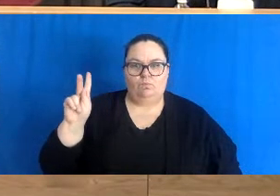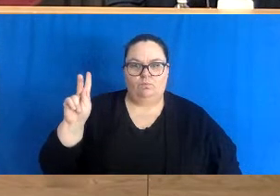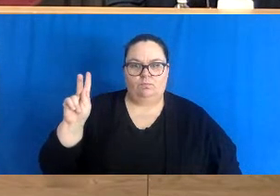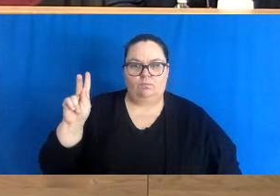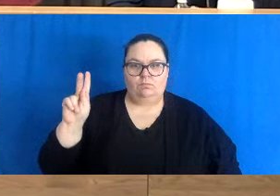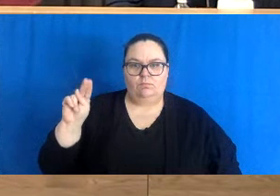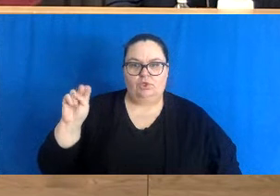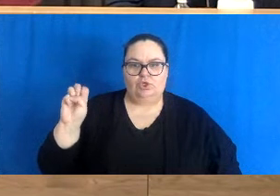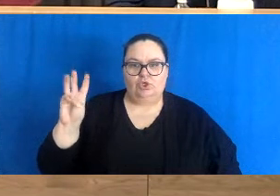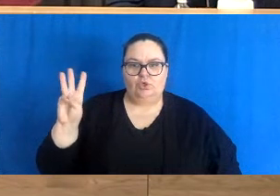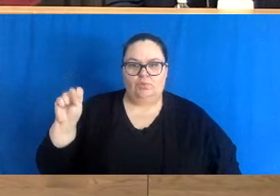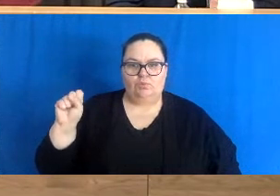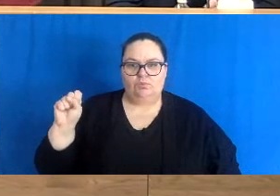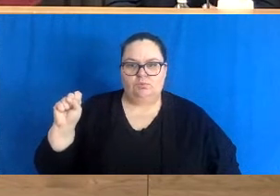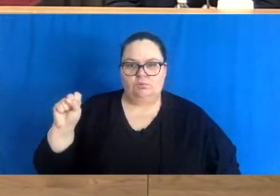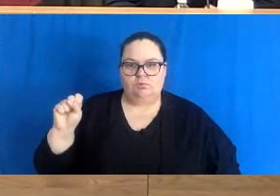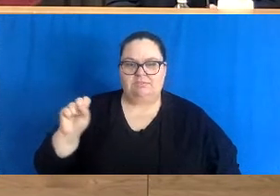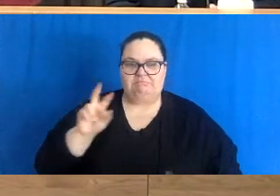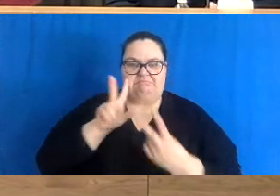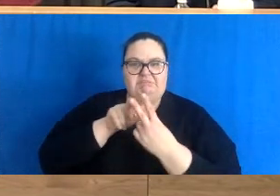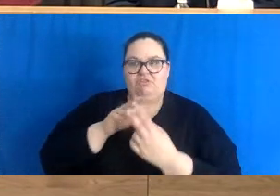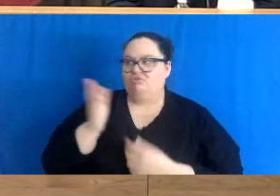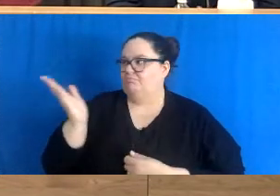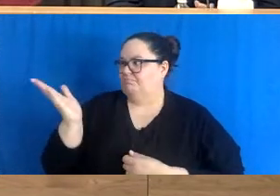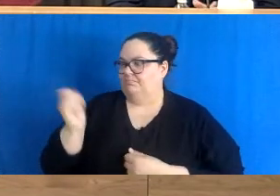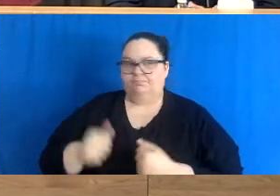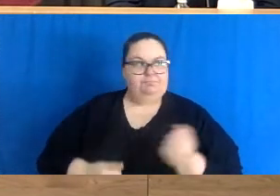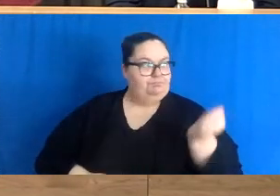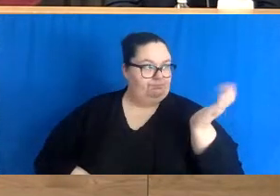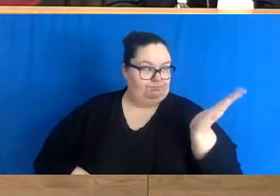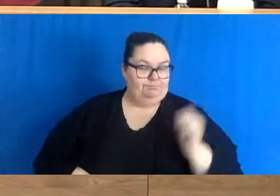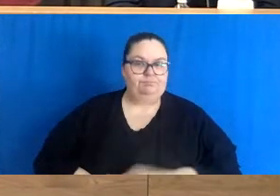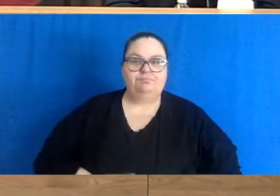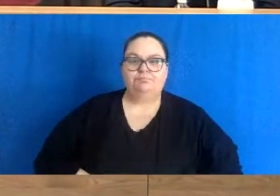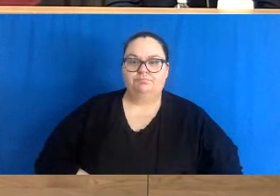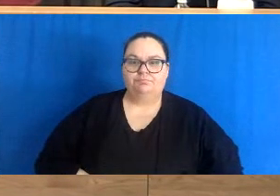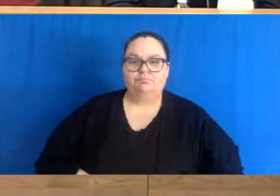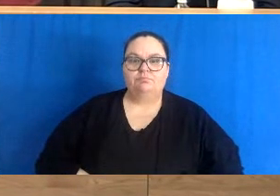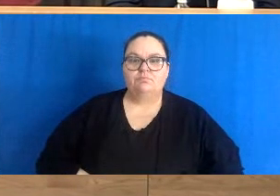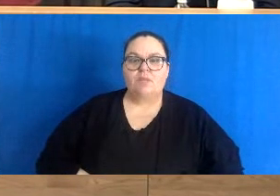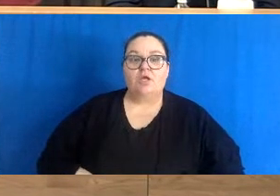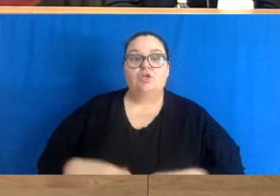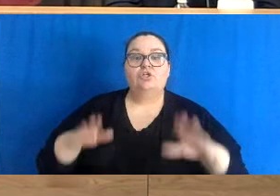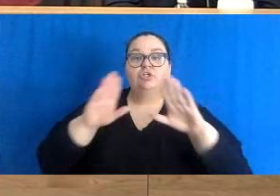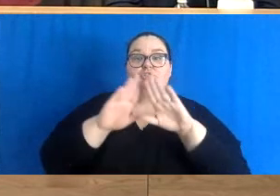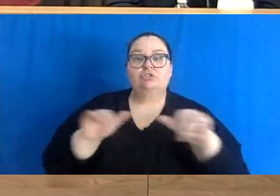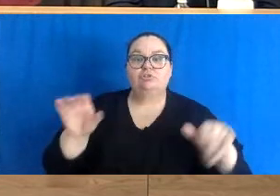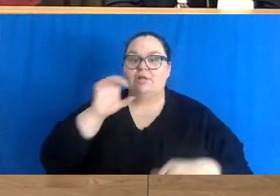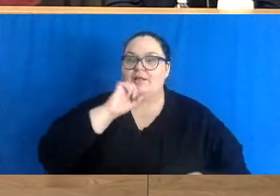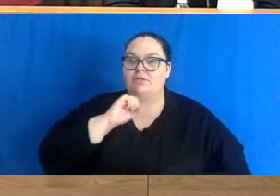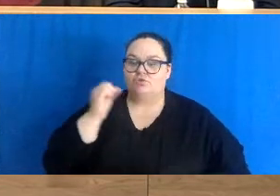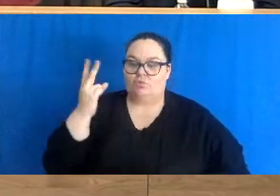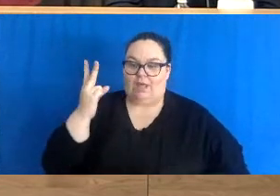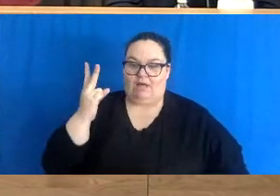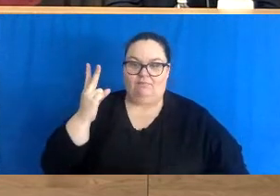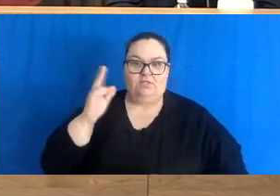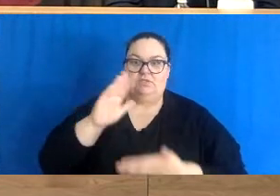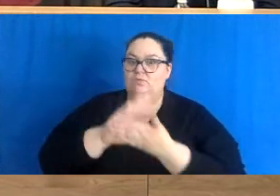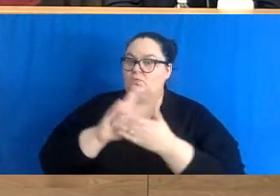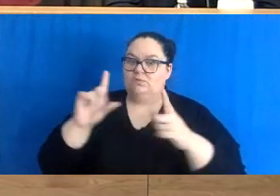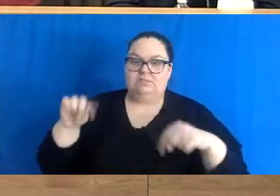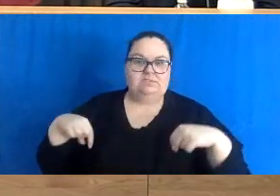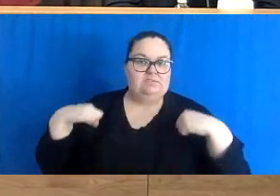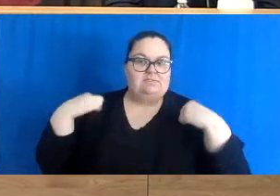Hi there. My question is for either Premier Higgs or Dr. Russell. Children under the age of 12 have not been in school since December 17th.